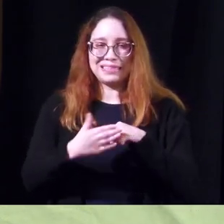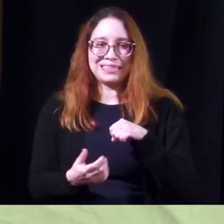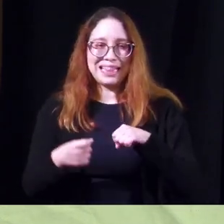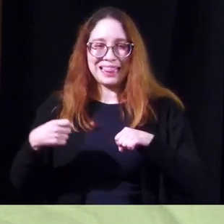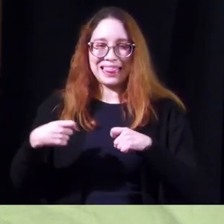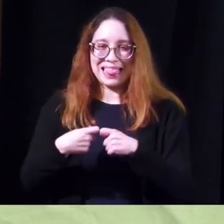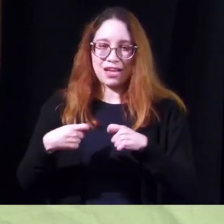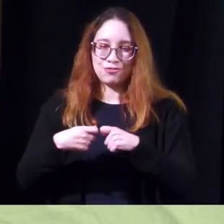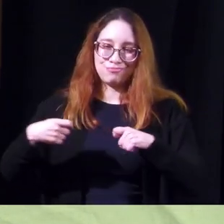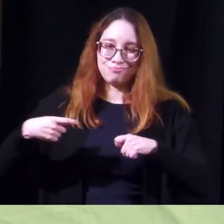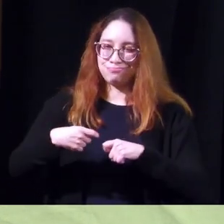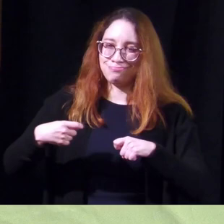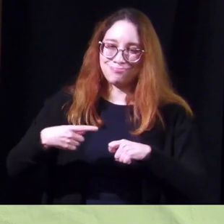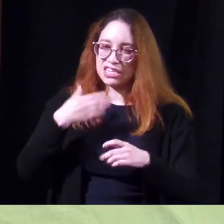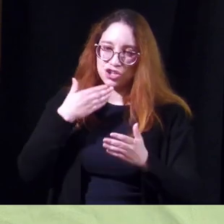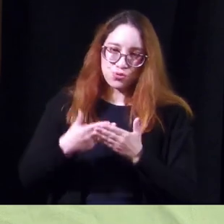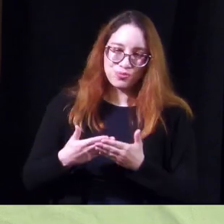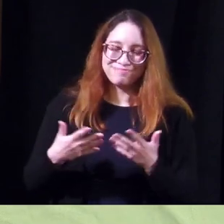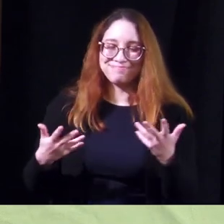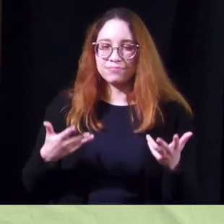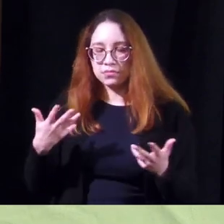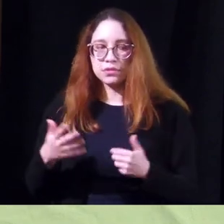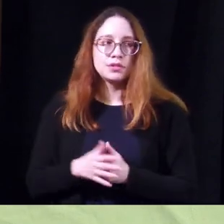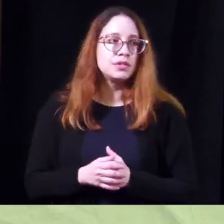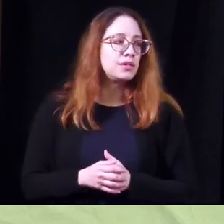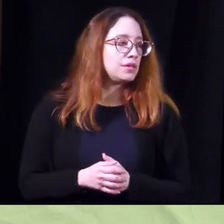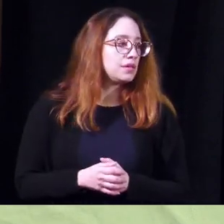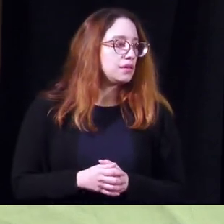uh very well as well